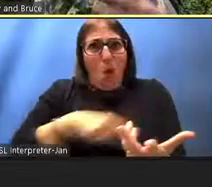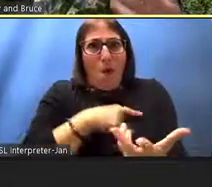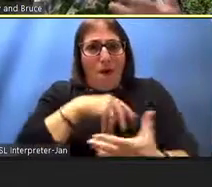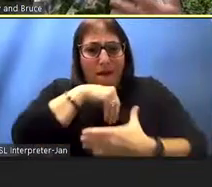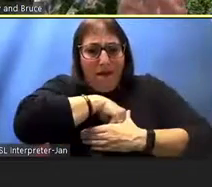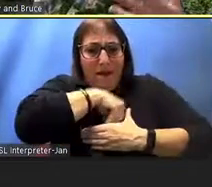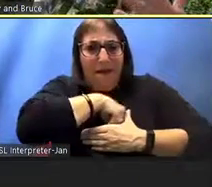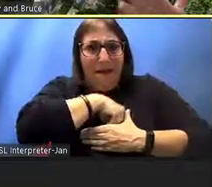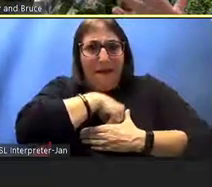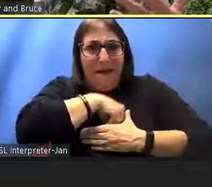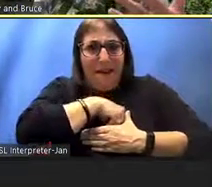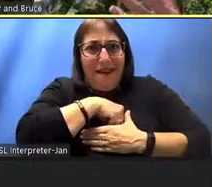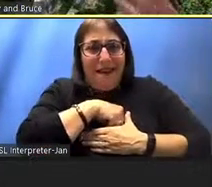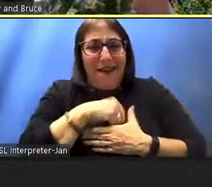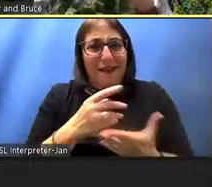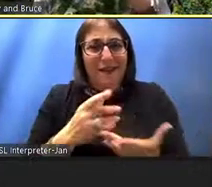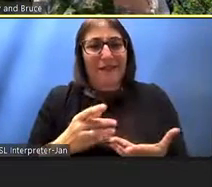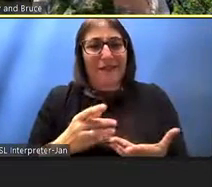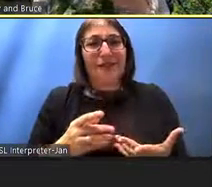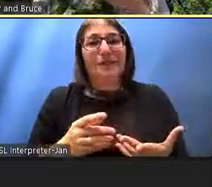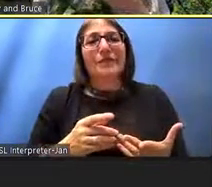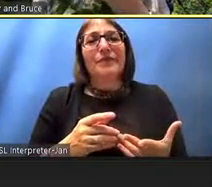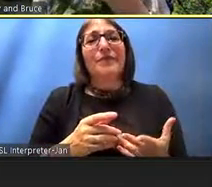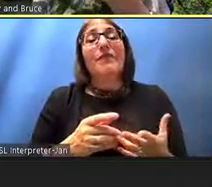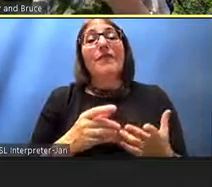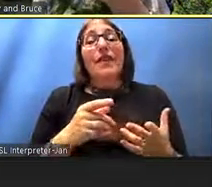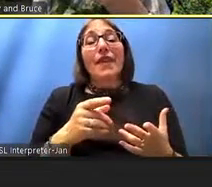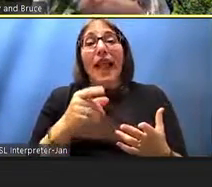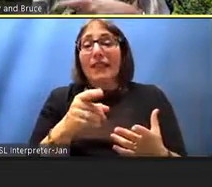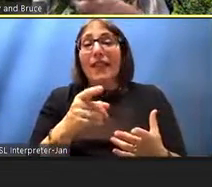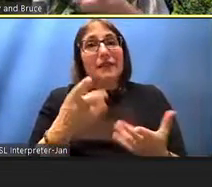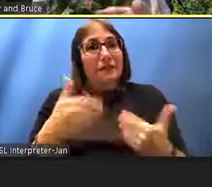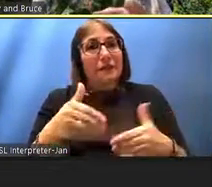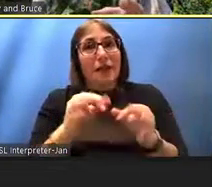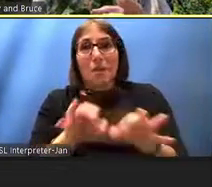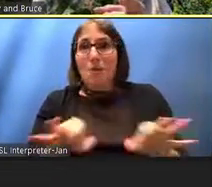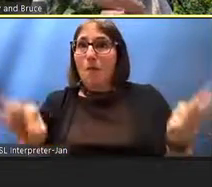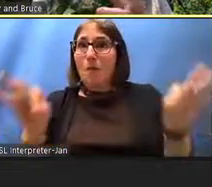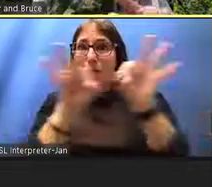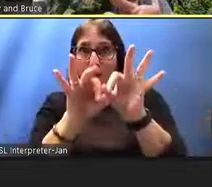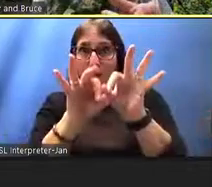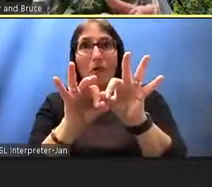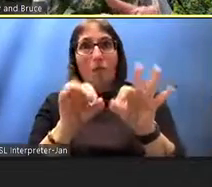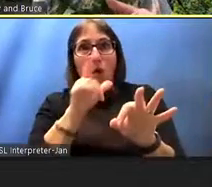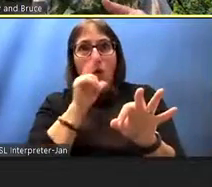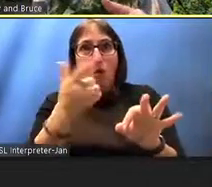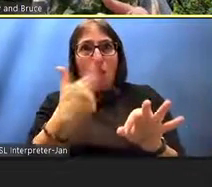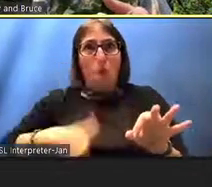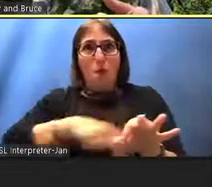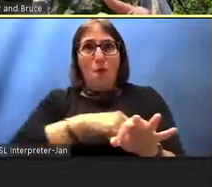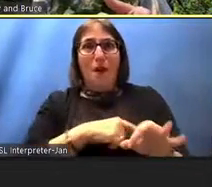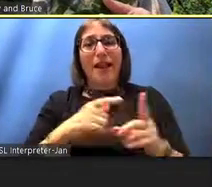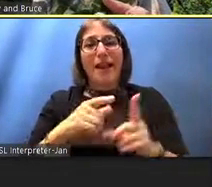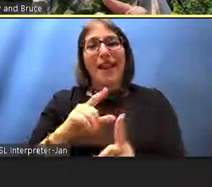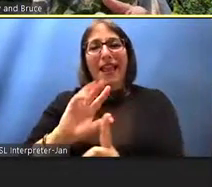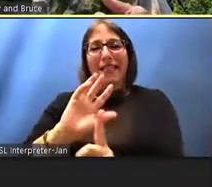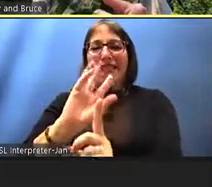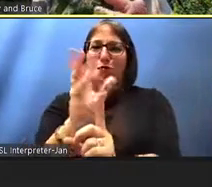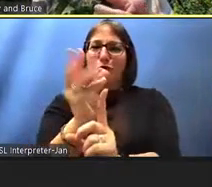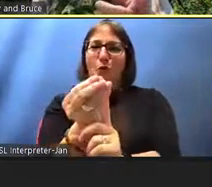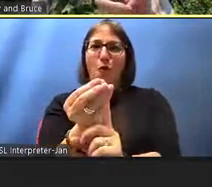as time goes on very important and so i'm getting to that word cultural awakening